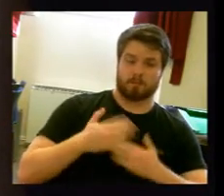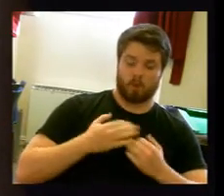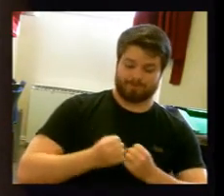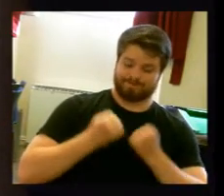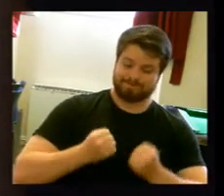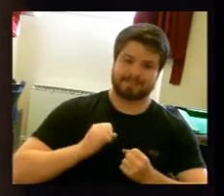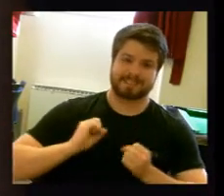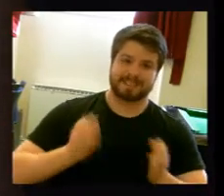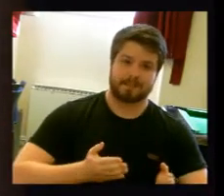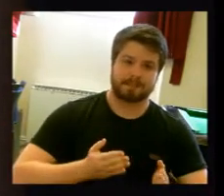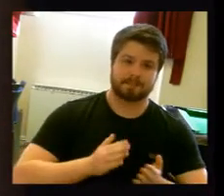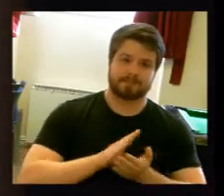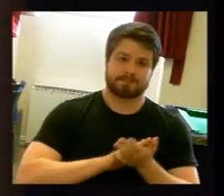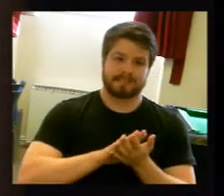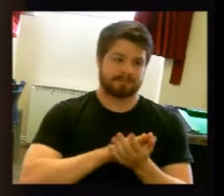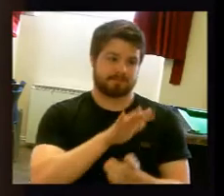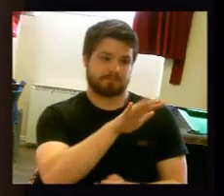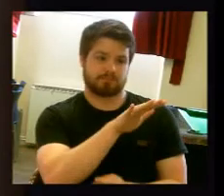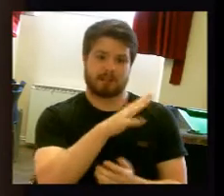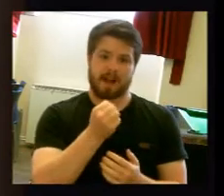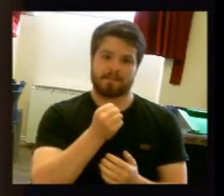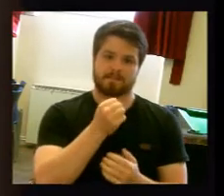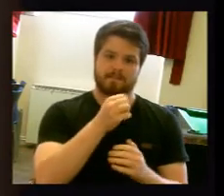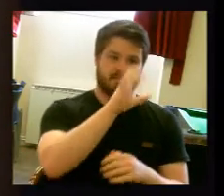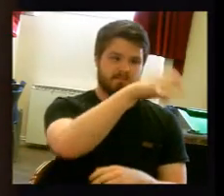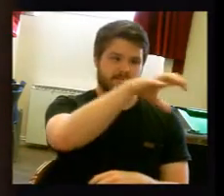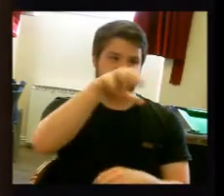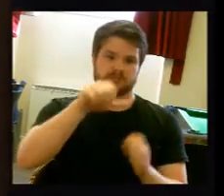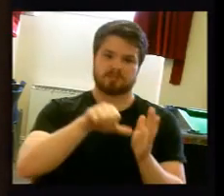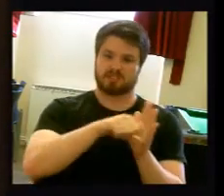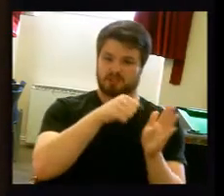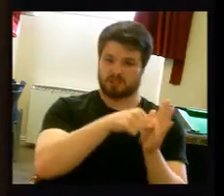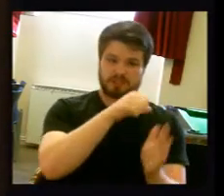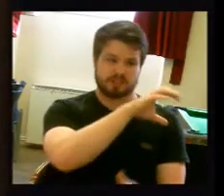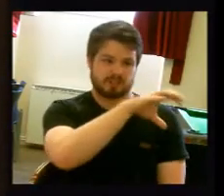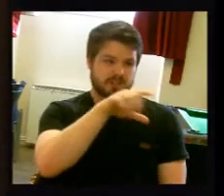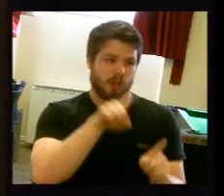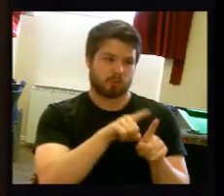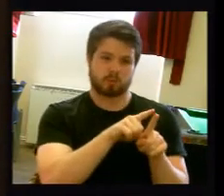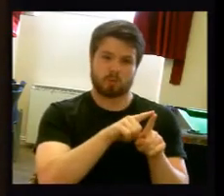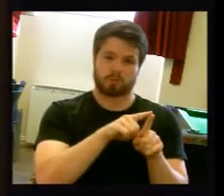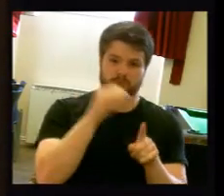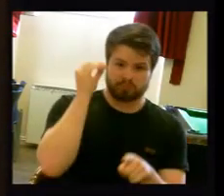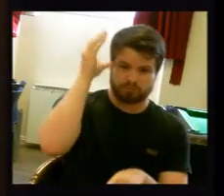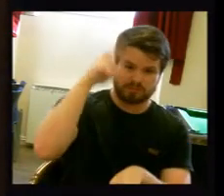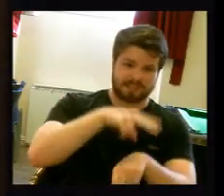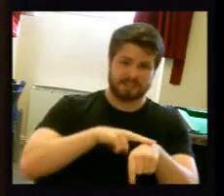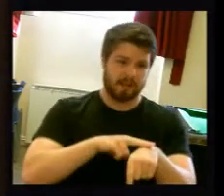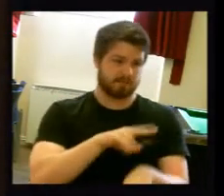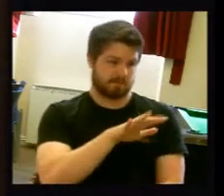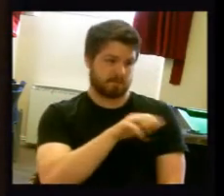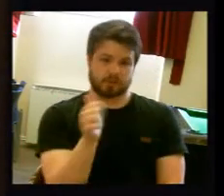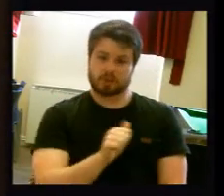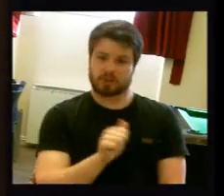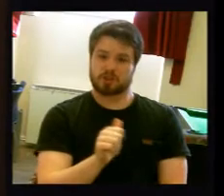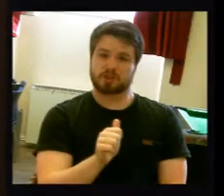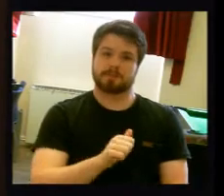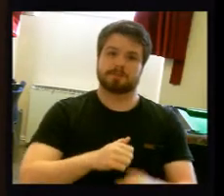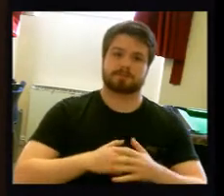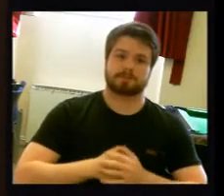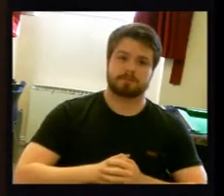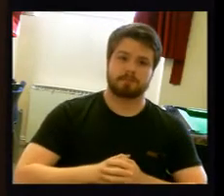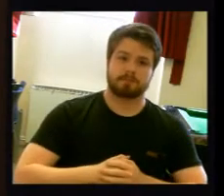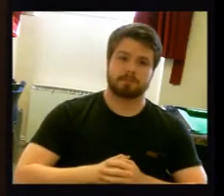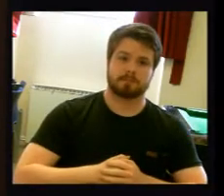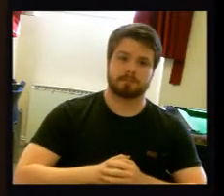are obviously very badly affected by that. And therefore we fully expect, with a much more efficient service, with